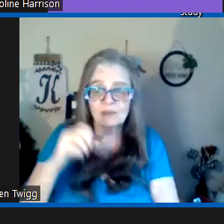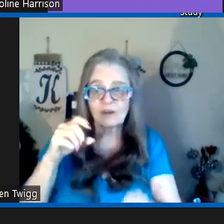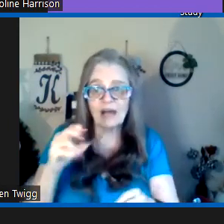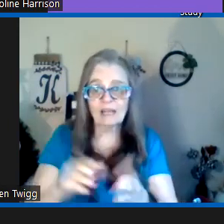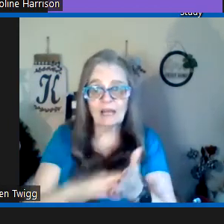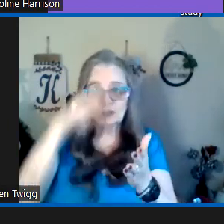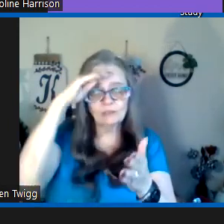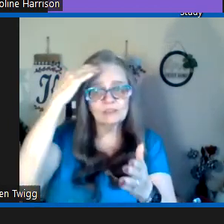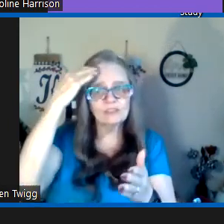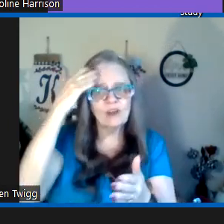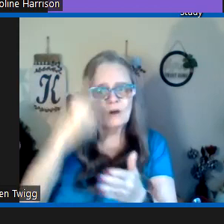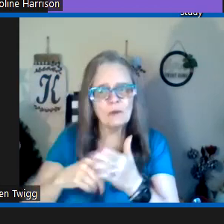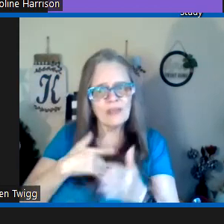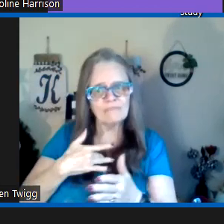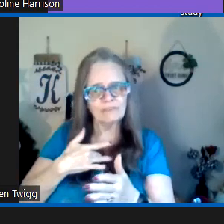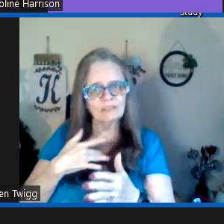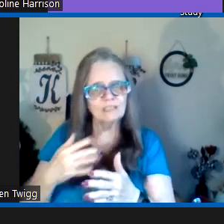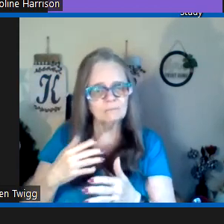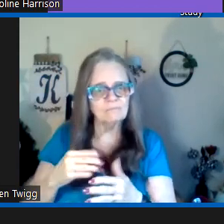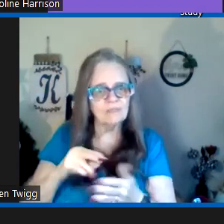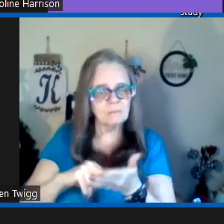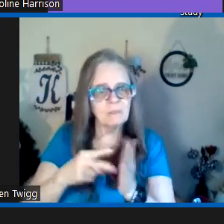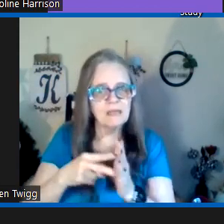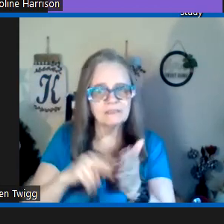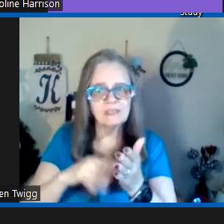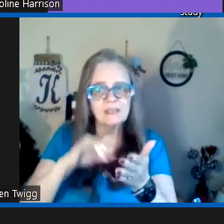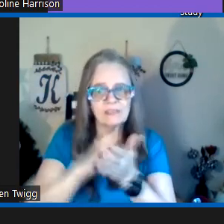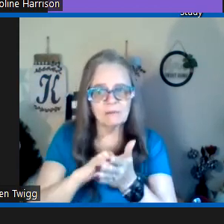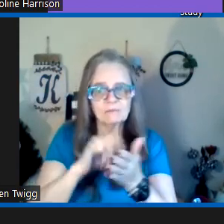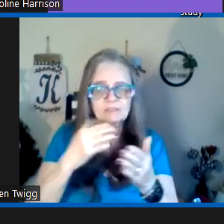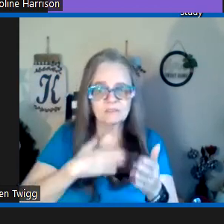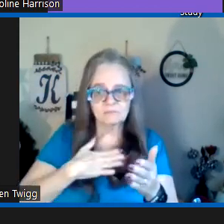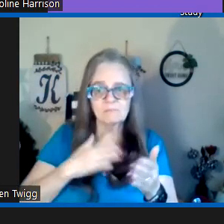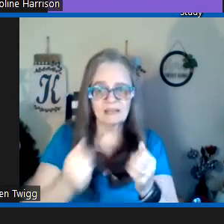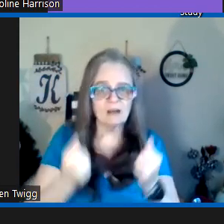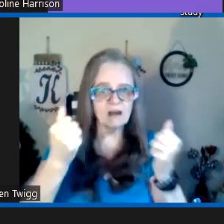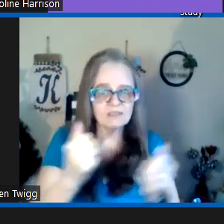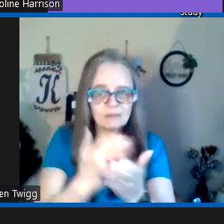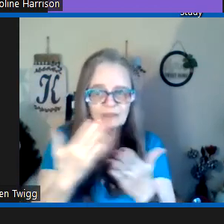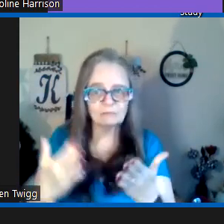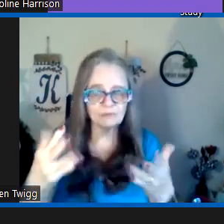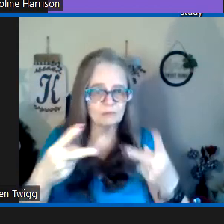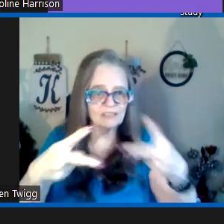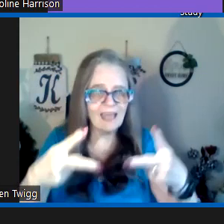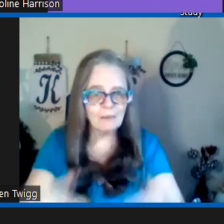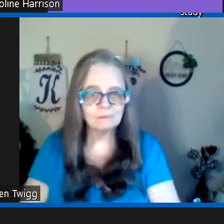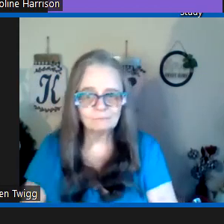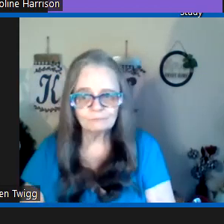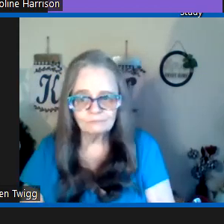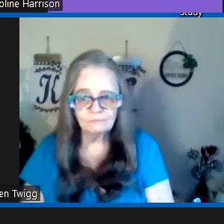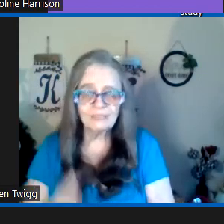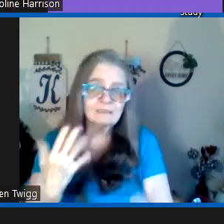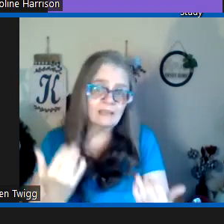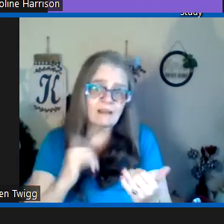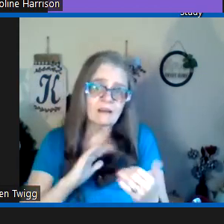so i i learned to know what that feeling meant that was my car something was going to happen